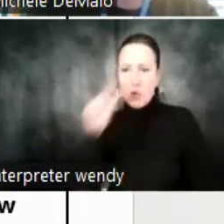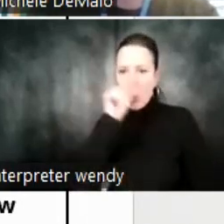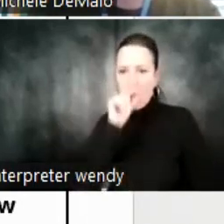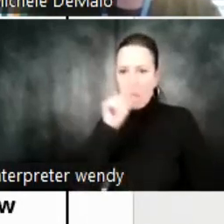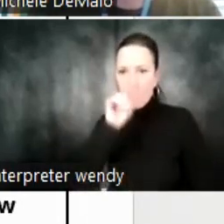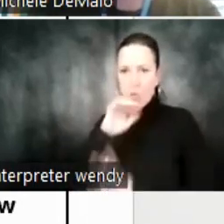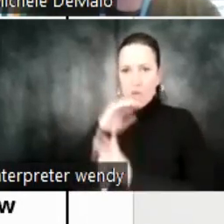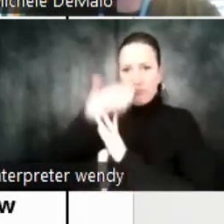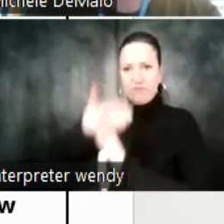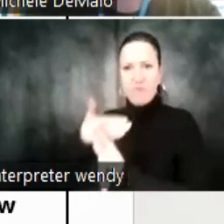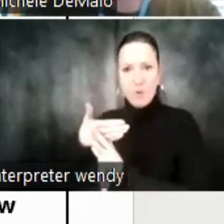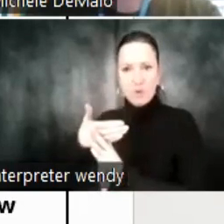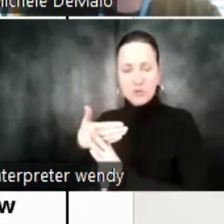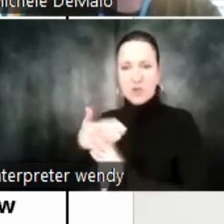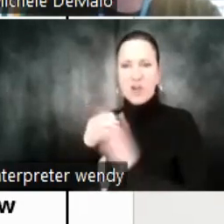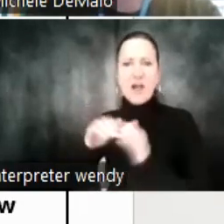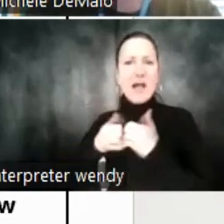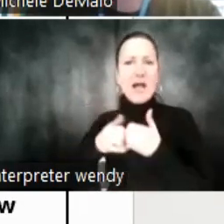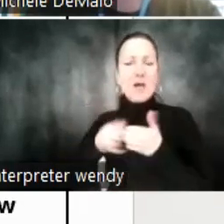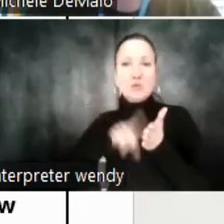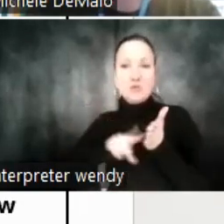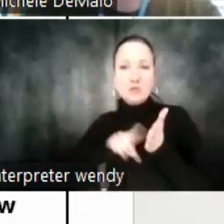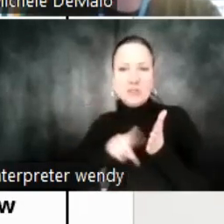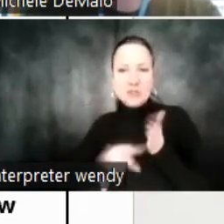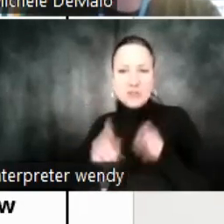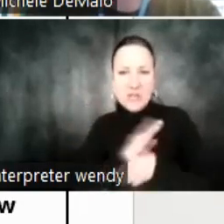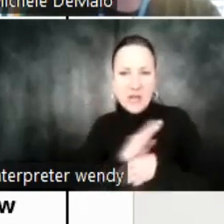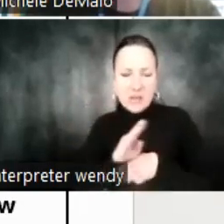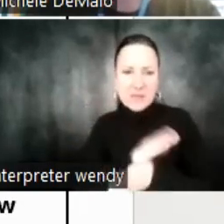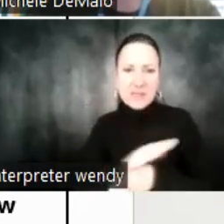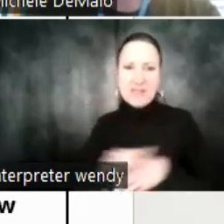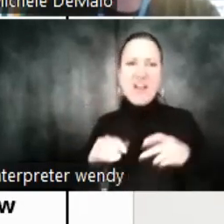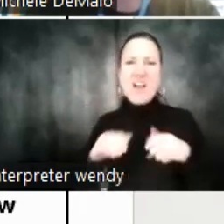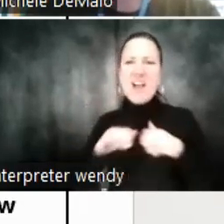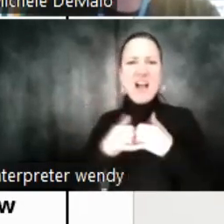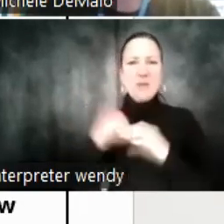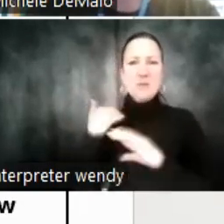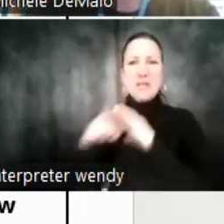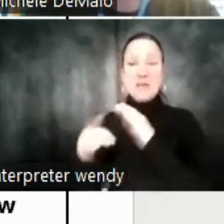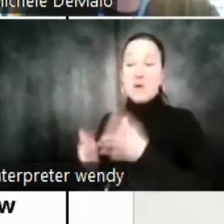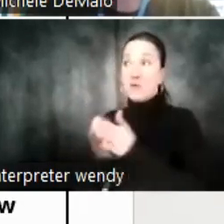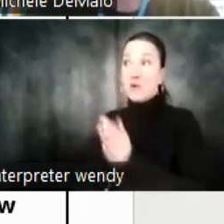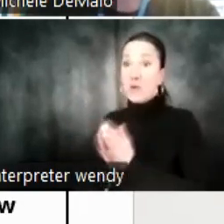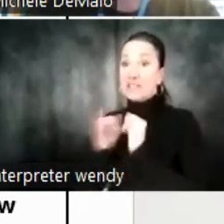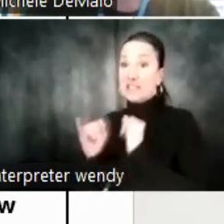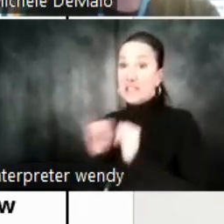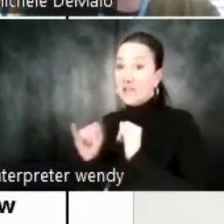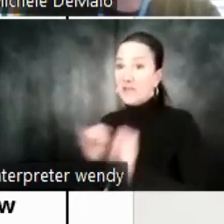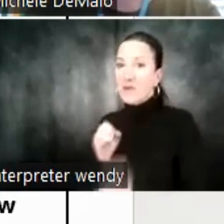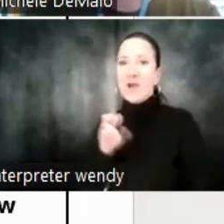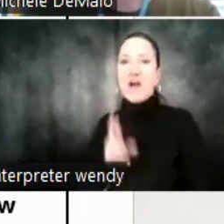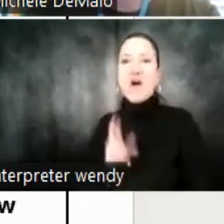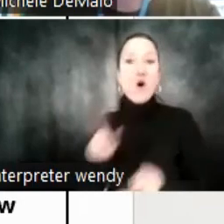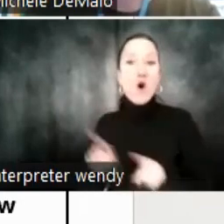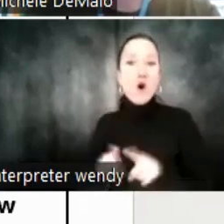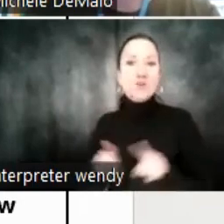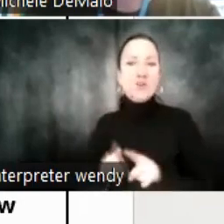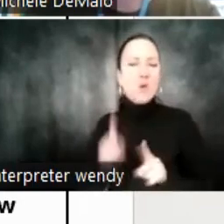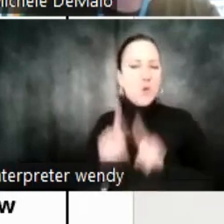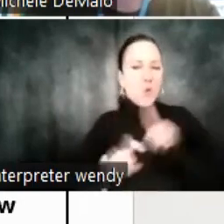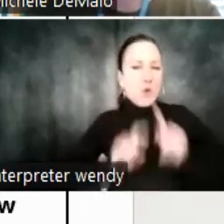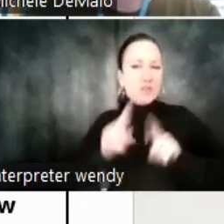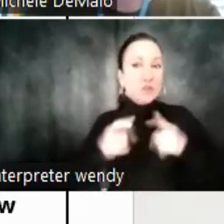job interview. How to research companies you like. Send an email to request an interview. Smart questions to ask in the interview.